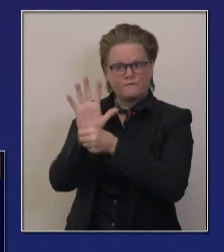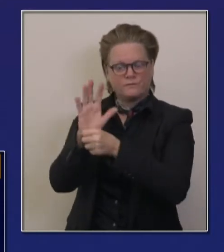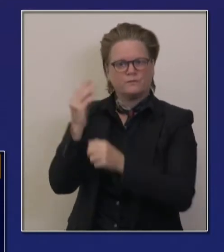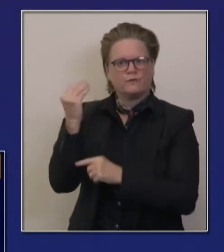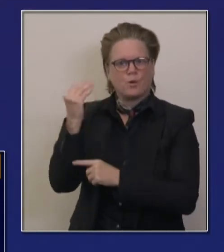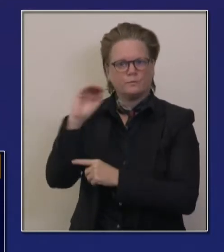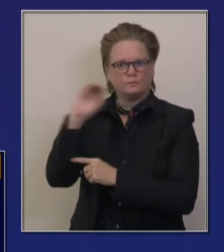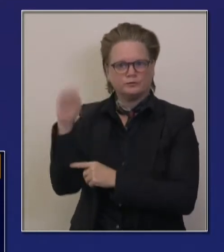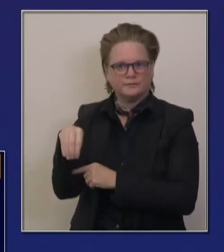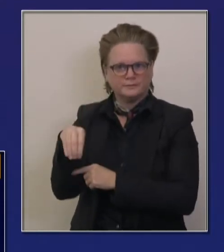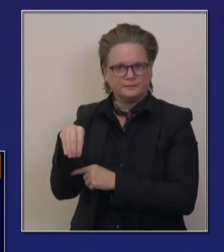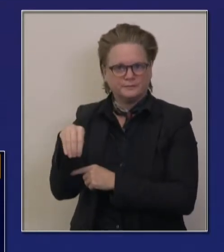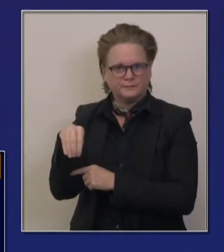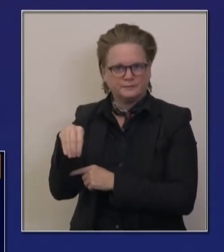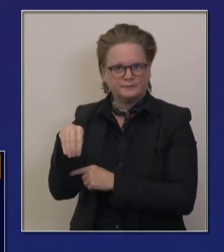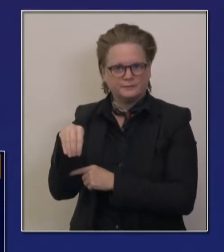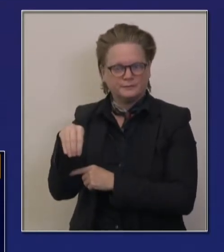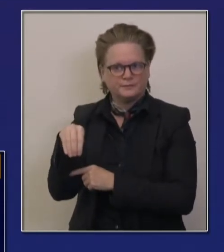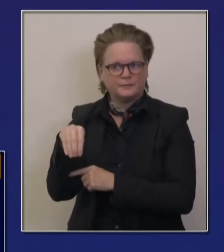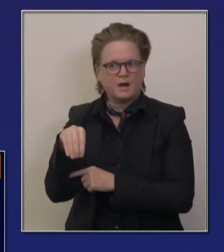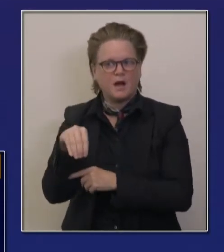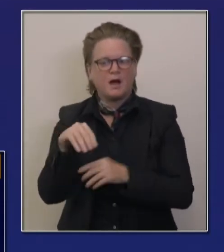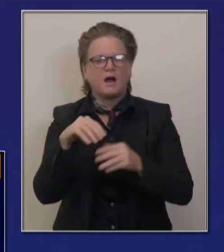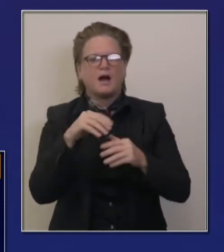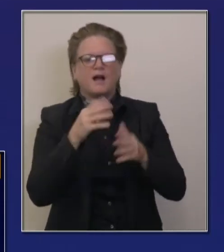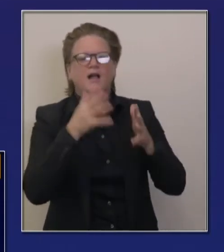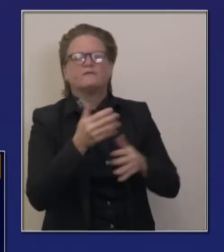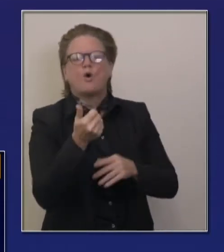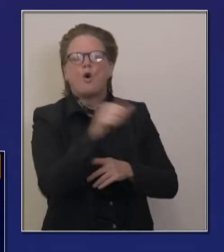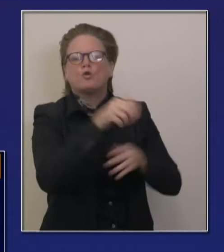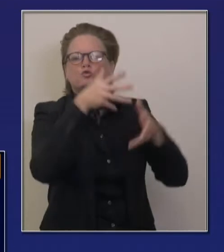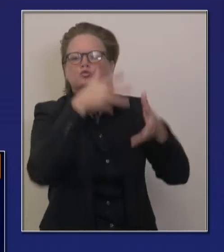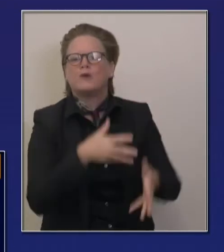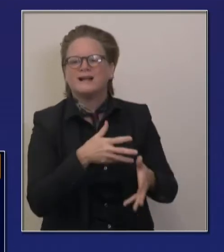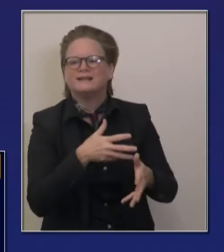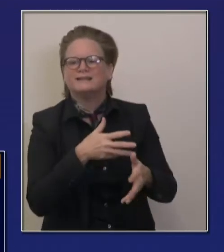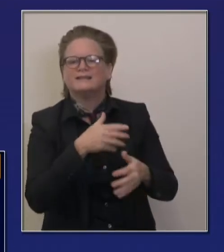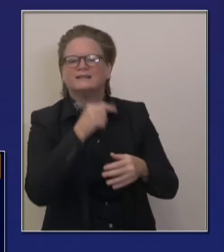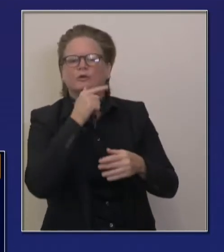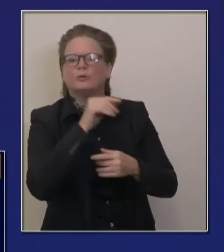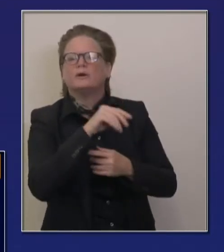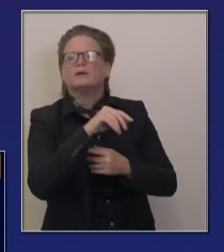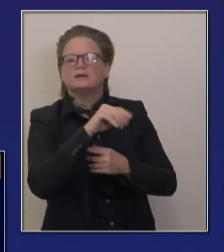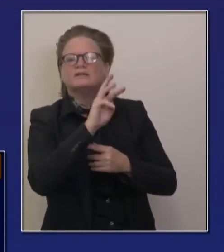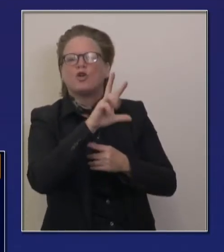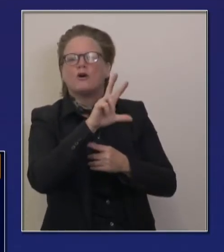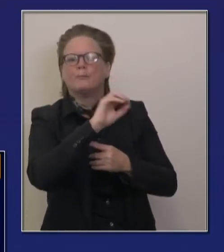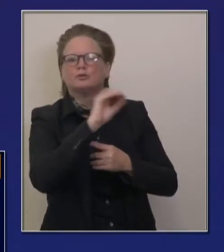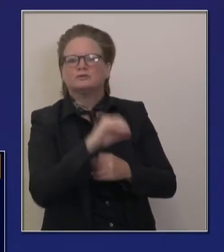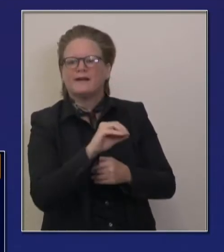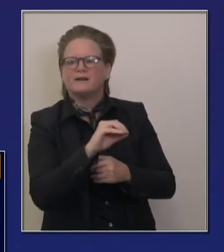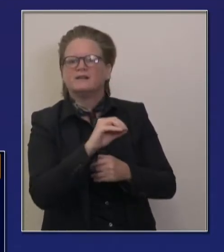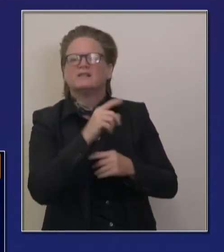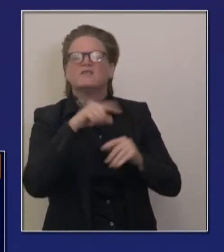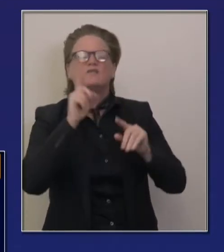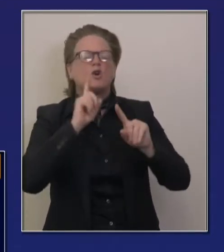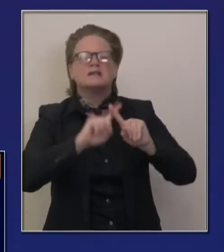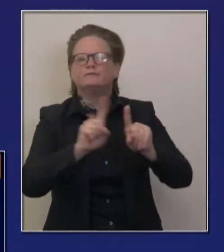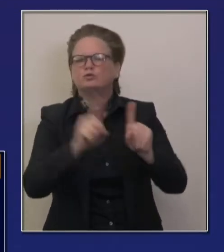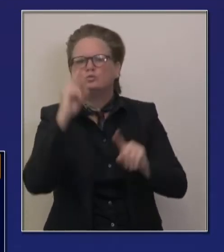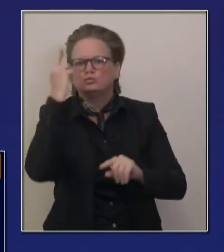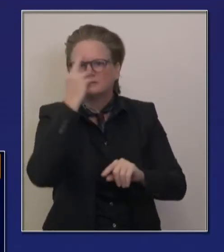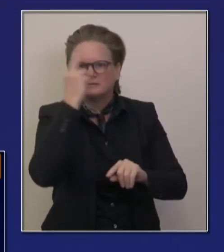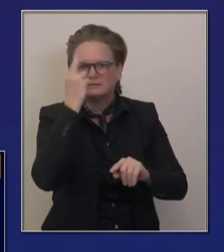for other purposes. As you recall, we've stated this on multiple occasions in the past, and these were the protocols that were well